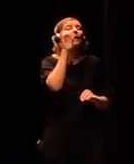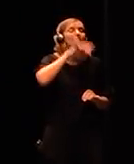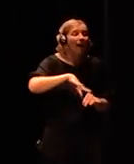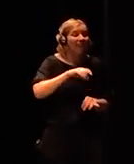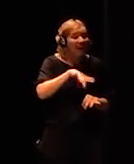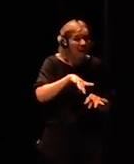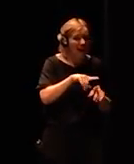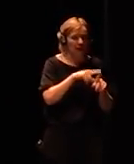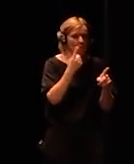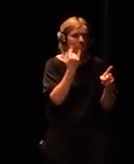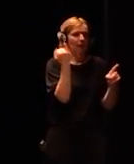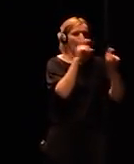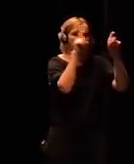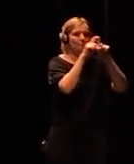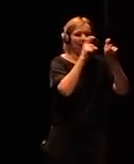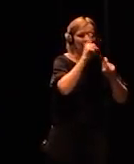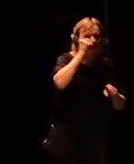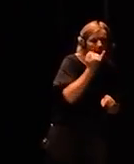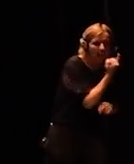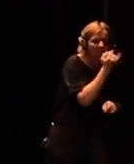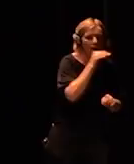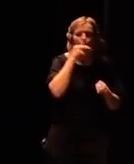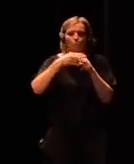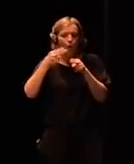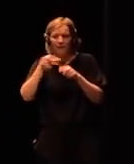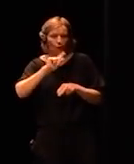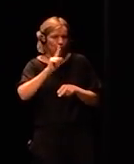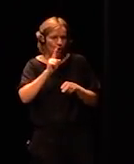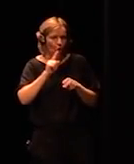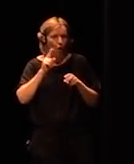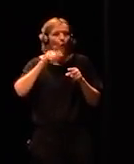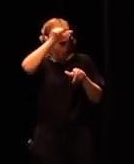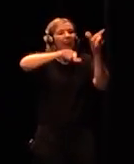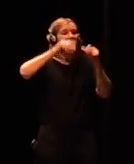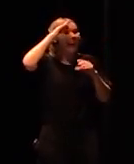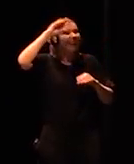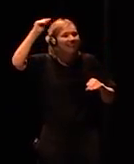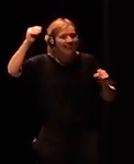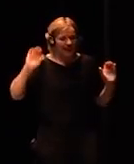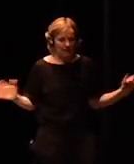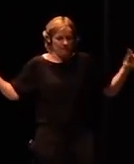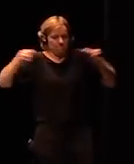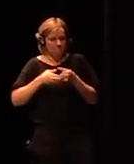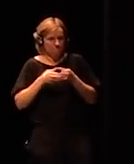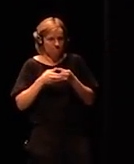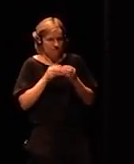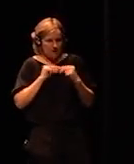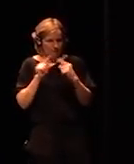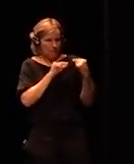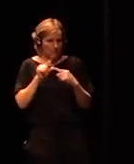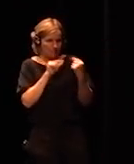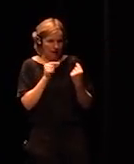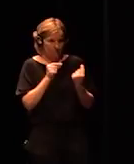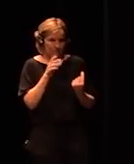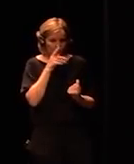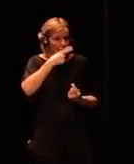because these problems are going to come we're building essentially a new intelligence I mean don't be fooled by this the goal of